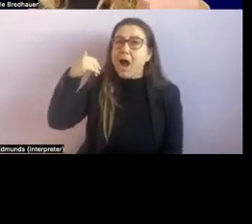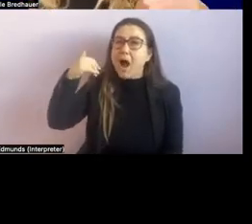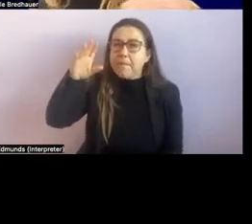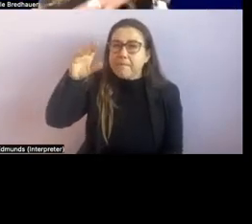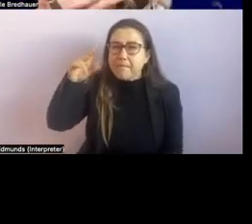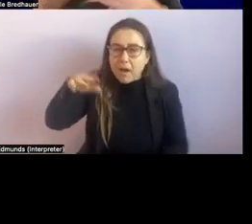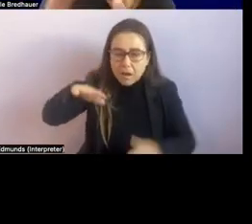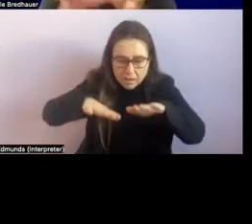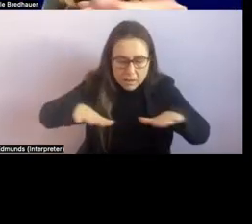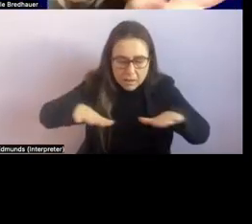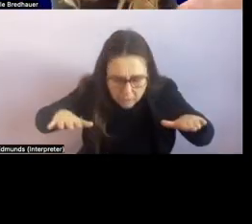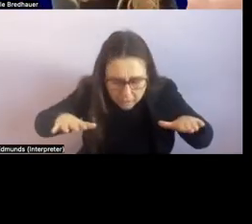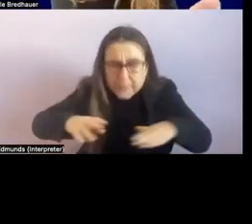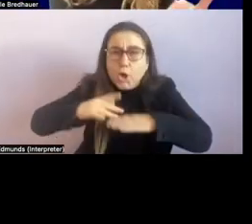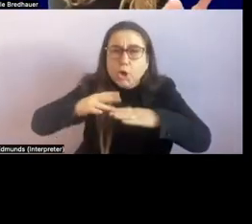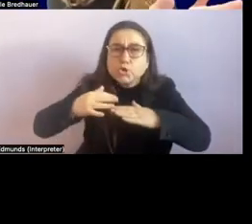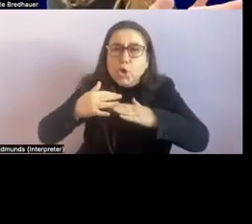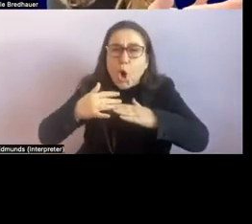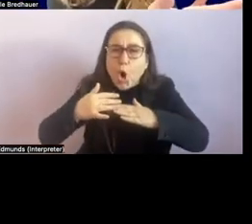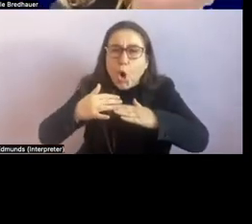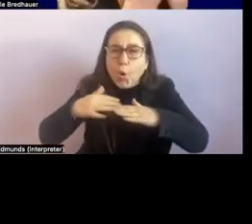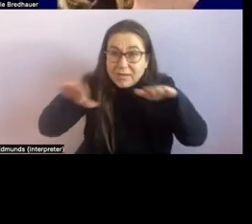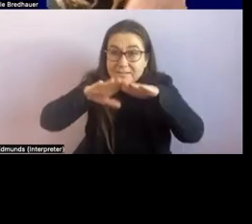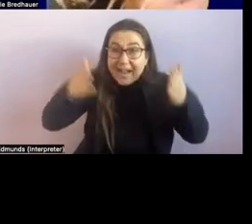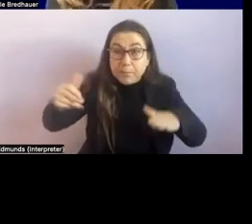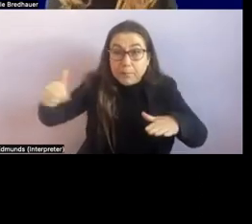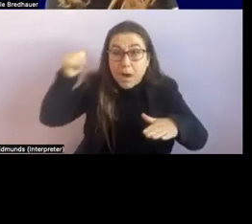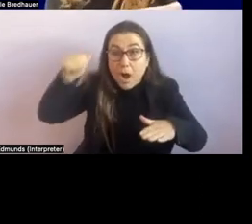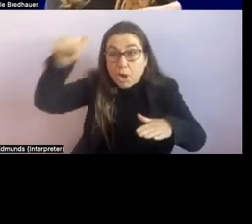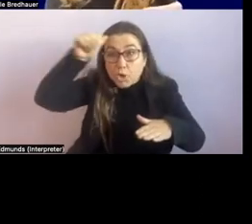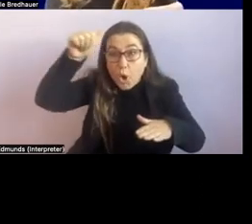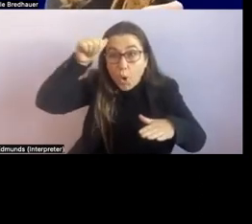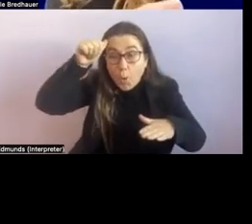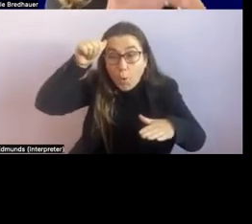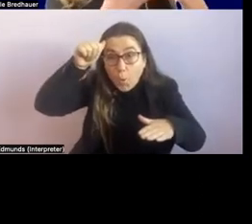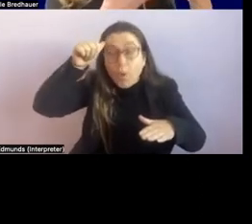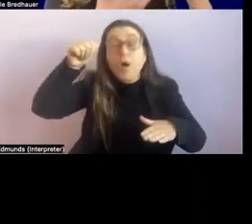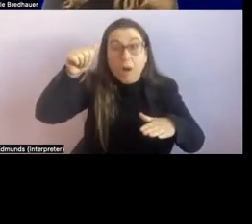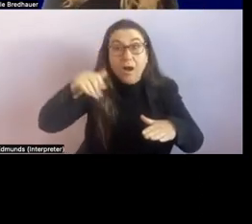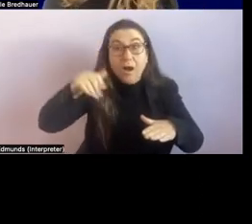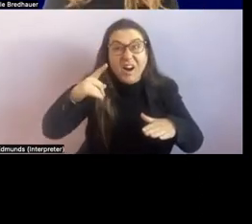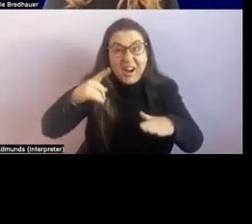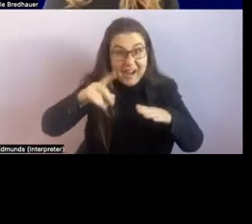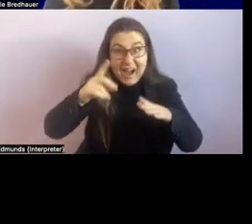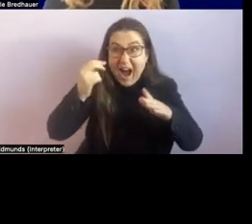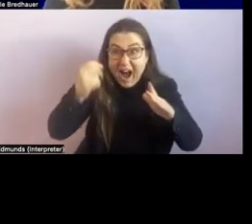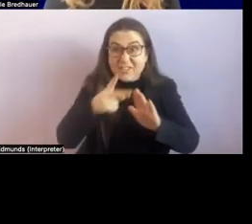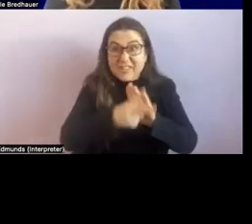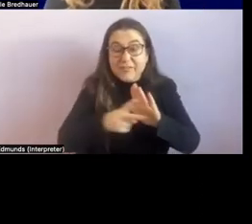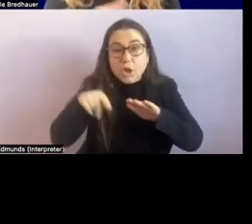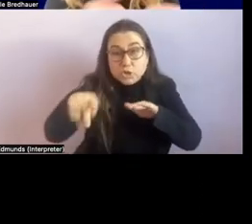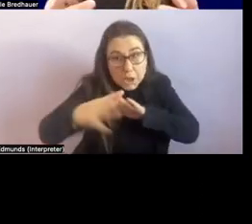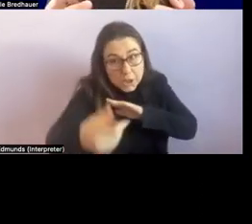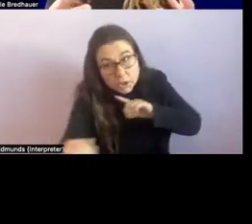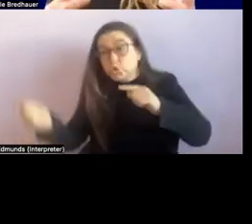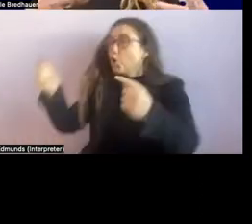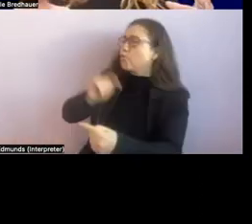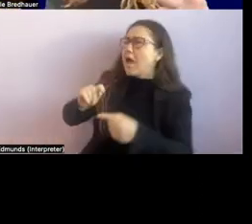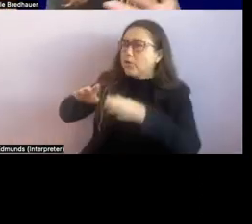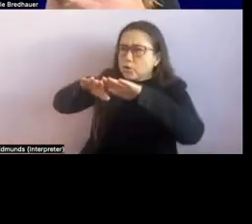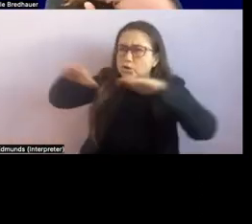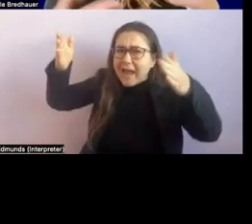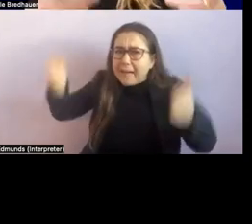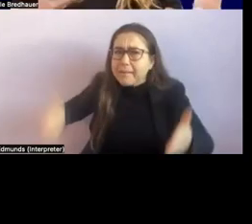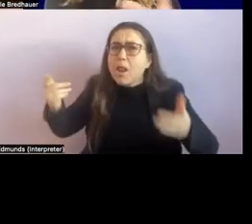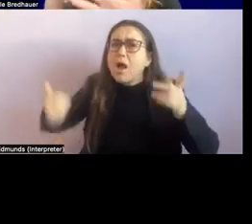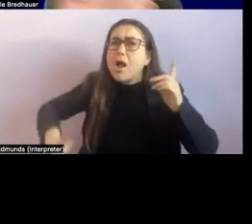her toe she put her head right under and had a good um i'm guessing a good really good think about that so